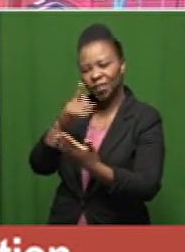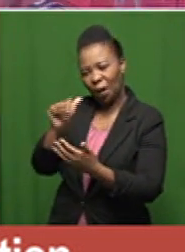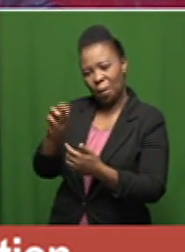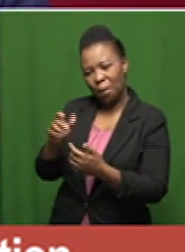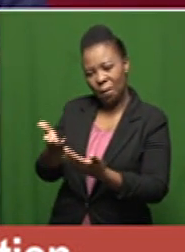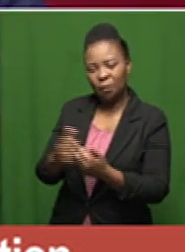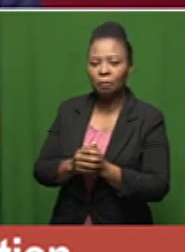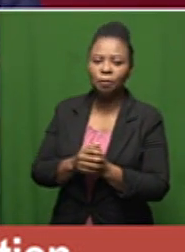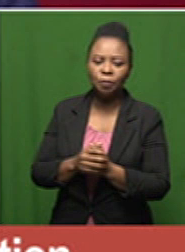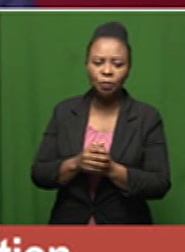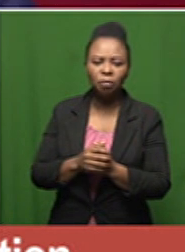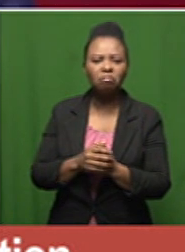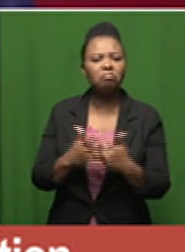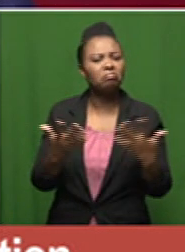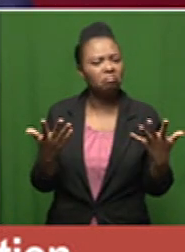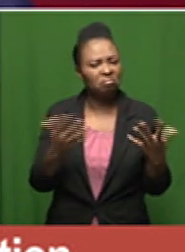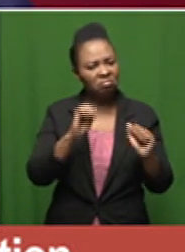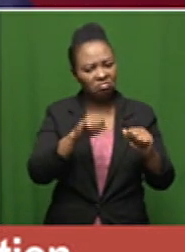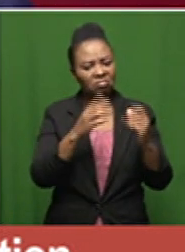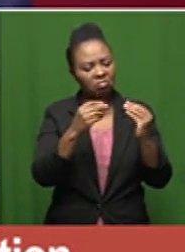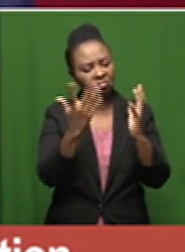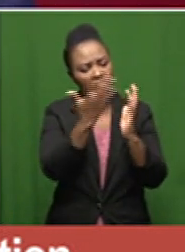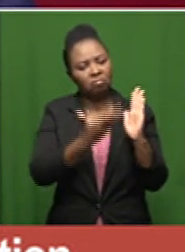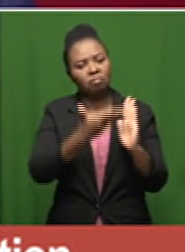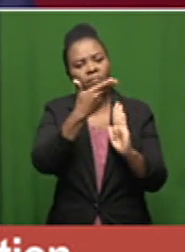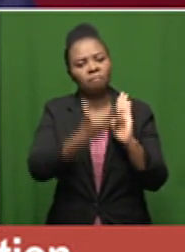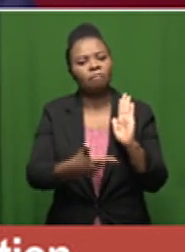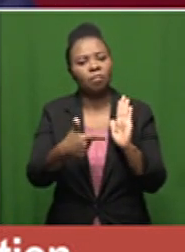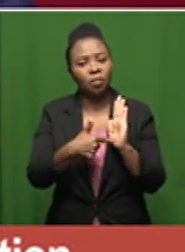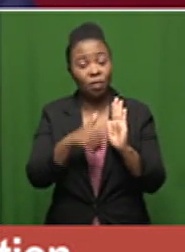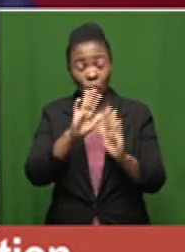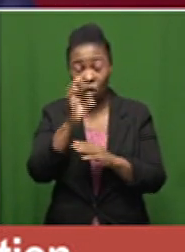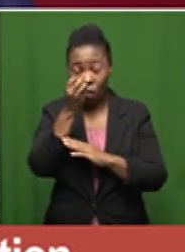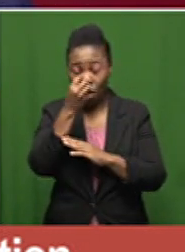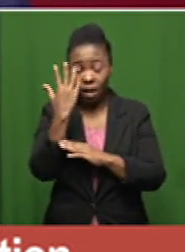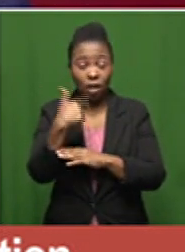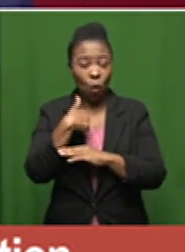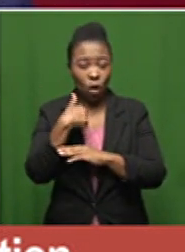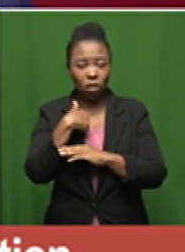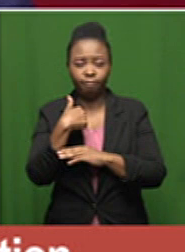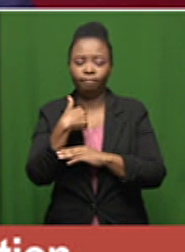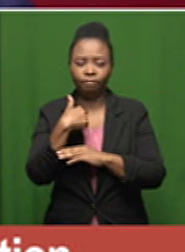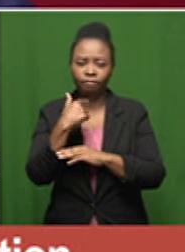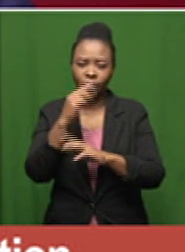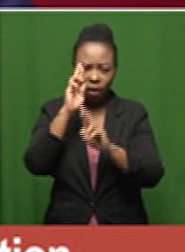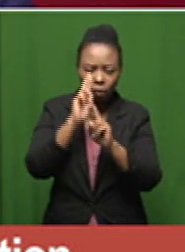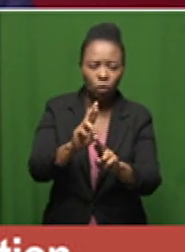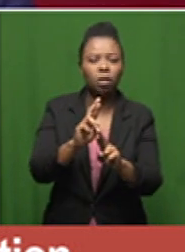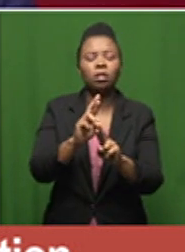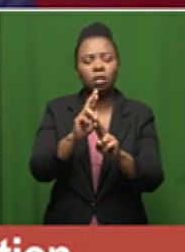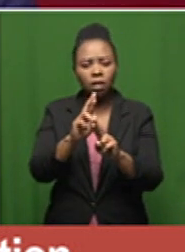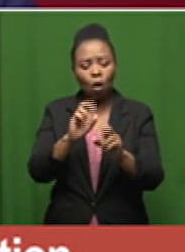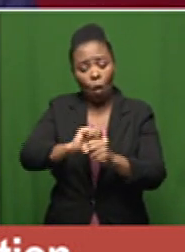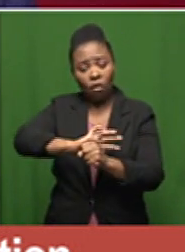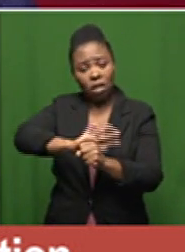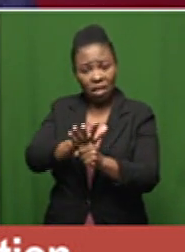all right so those are the statistics but don't forget that as we observe and report on covid 19 cases